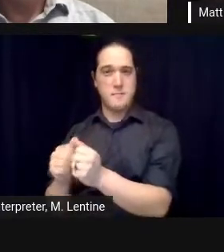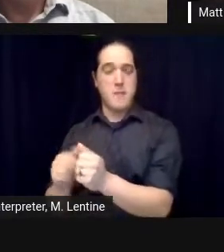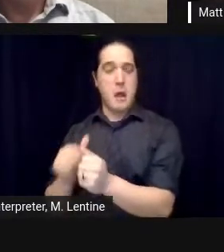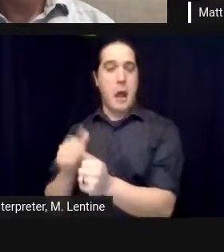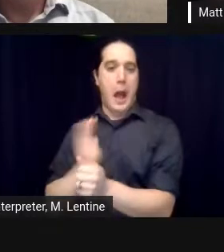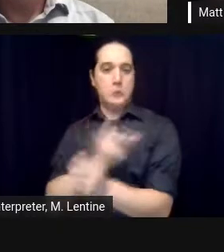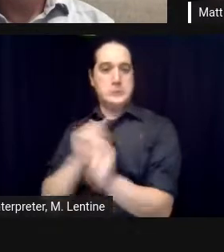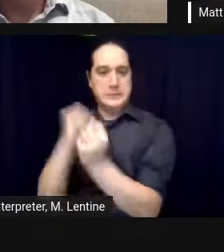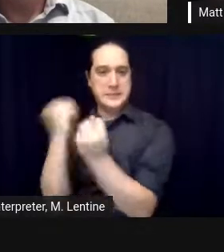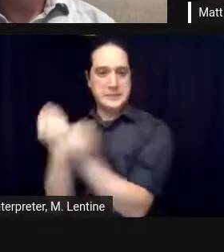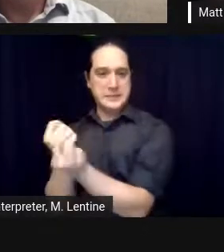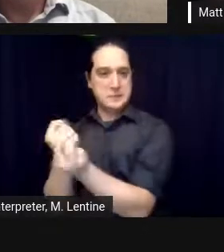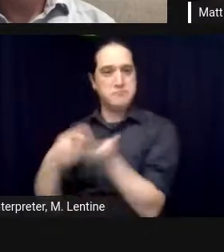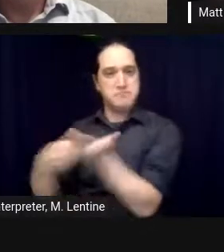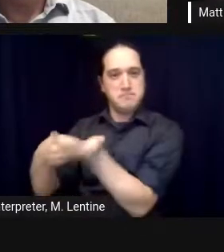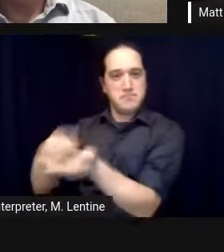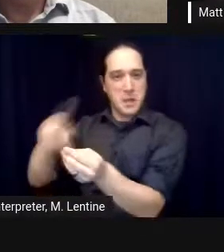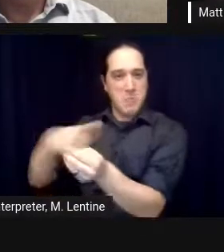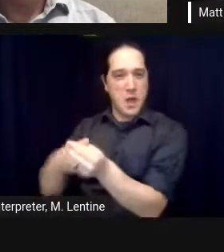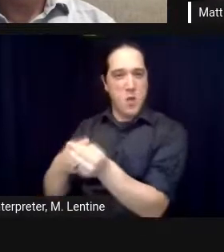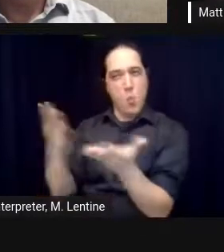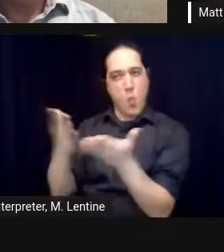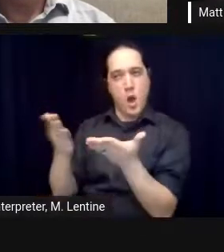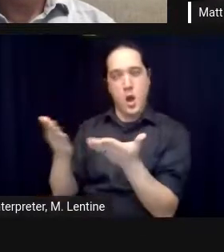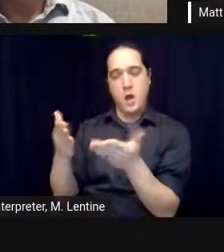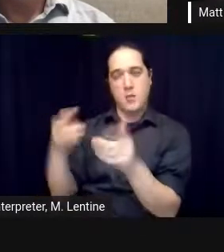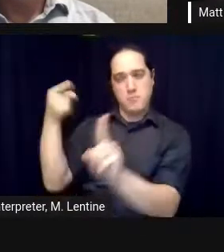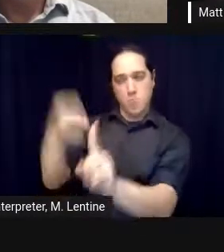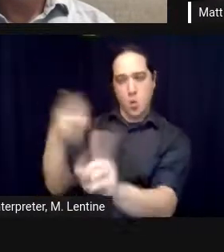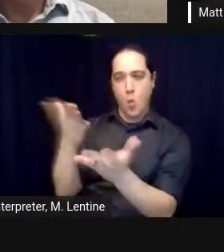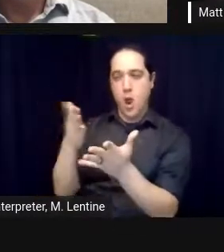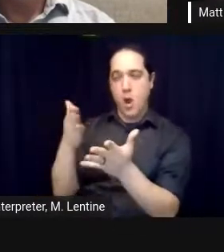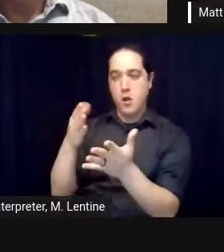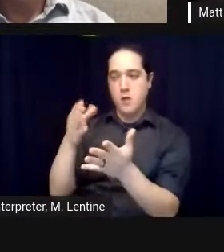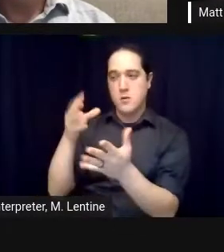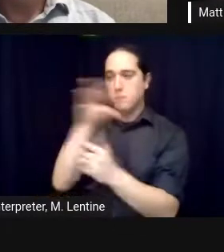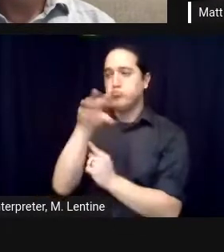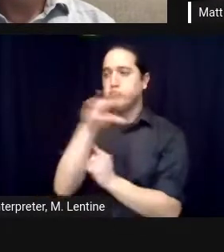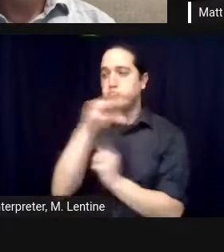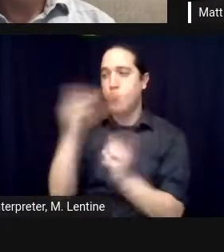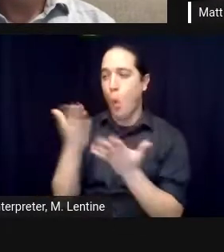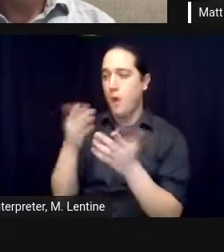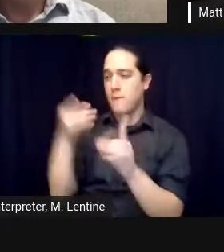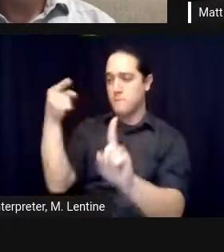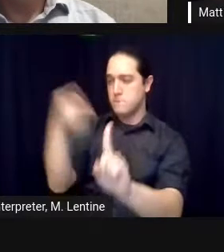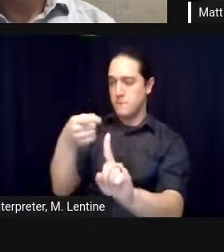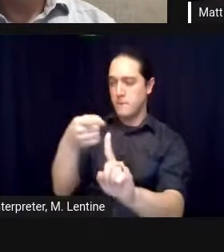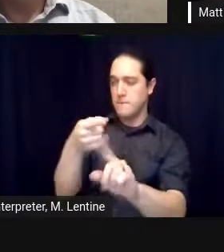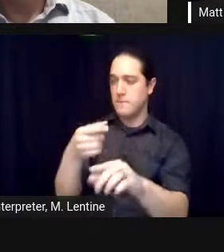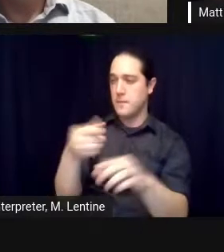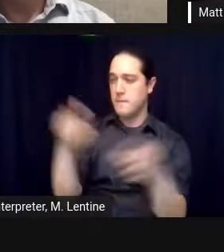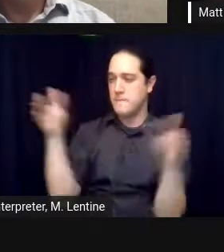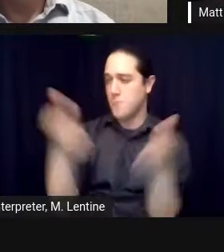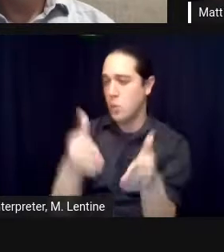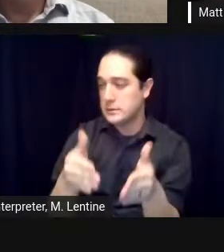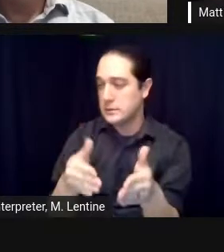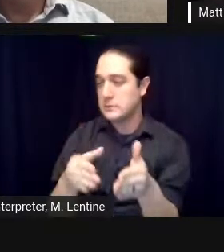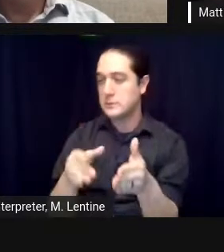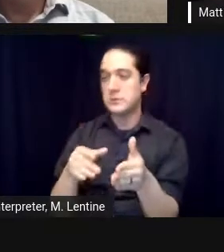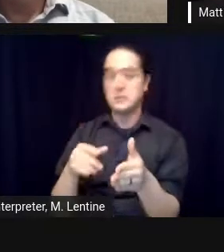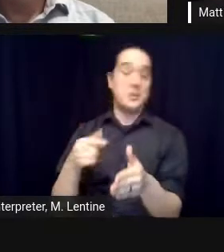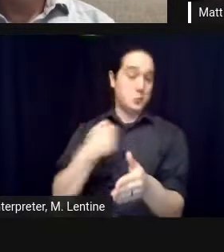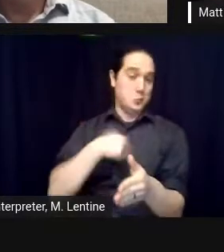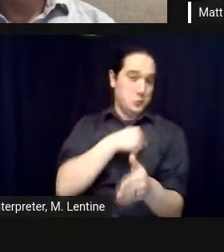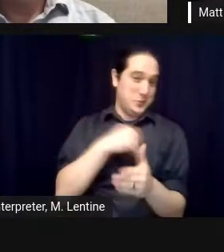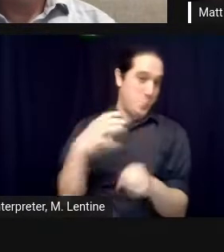way you know we may be nuts but you know if we're going to if we're going to be this daring we're going to build a beautiful biosphere the fact